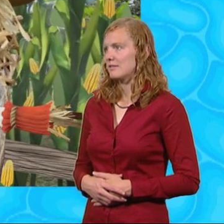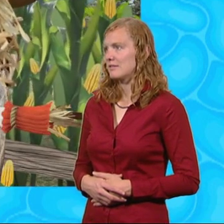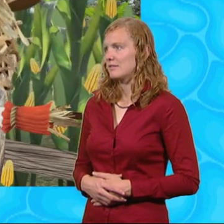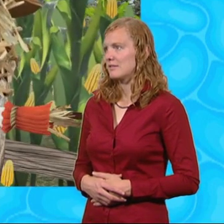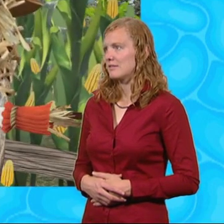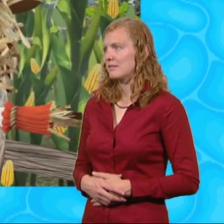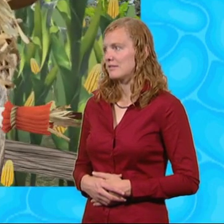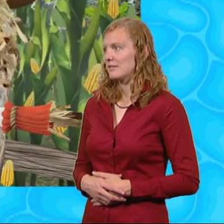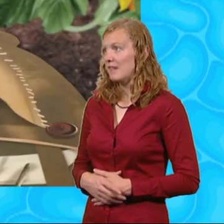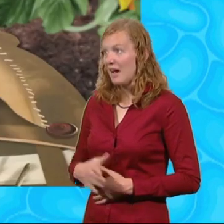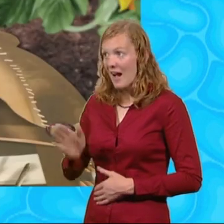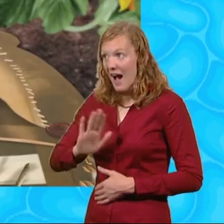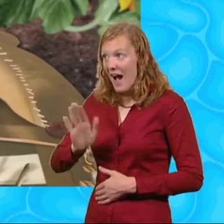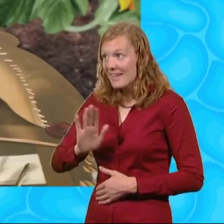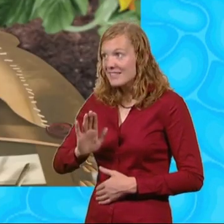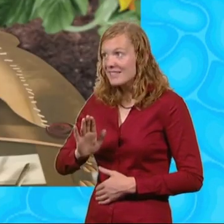Hey!